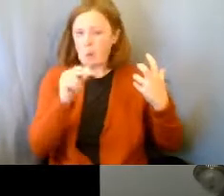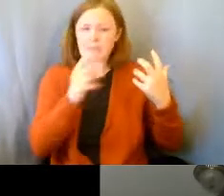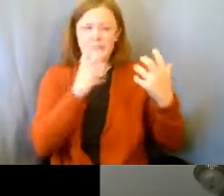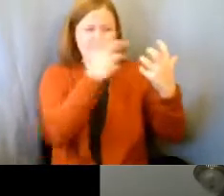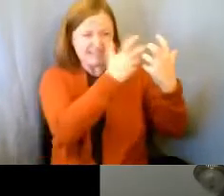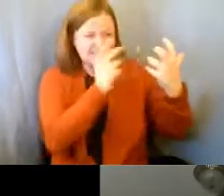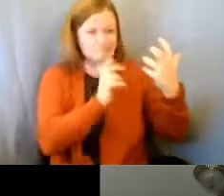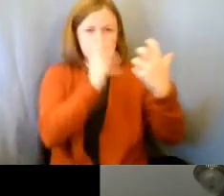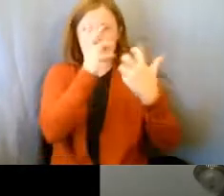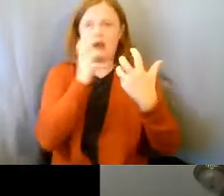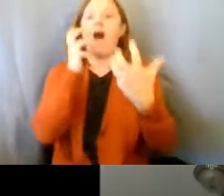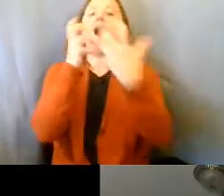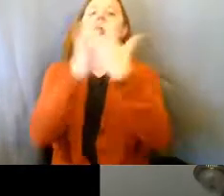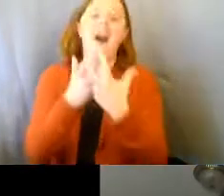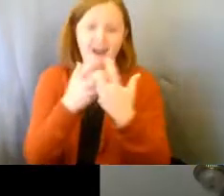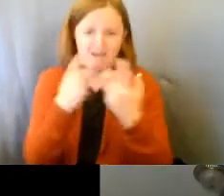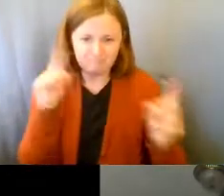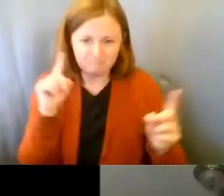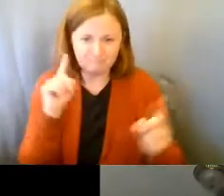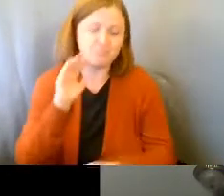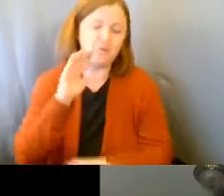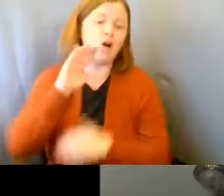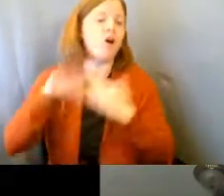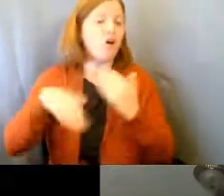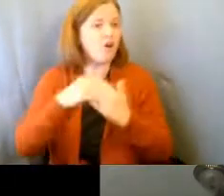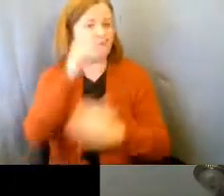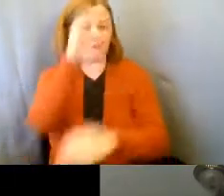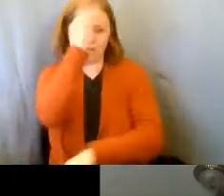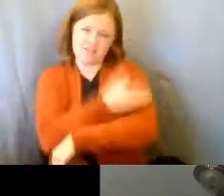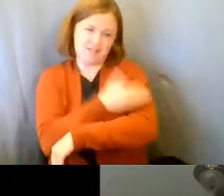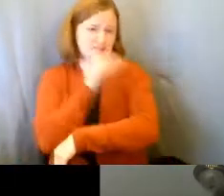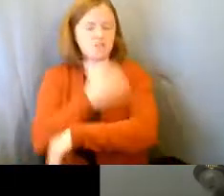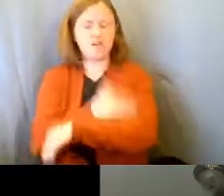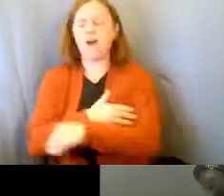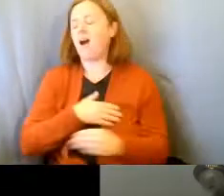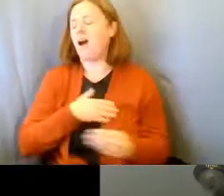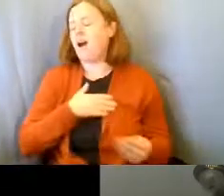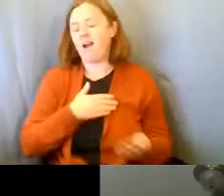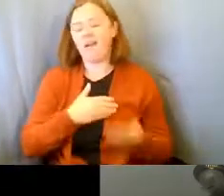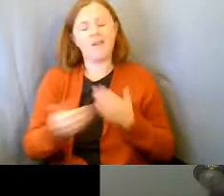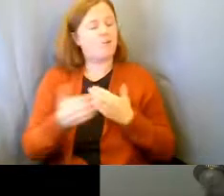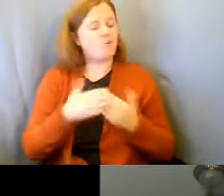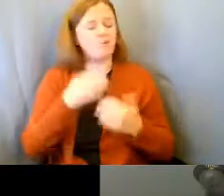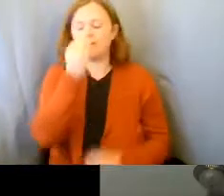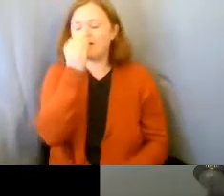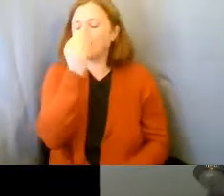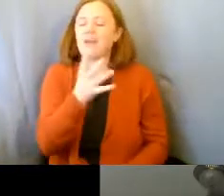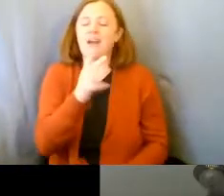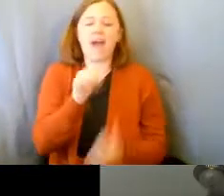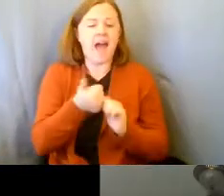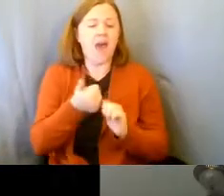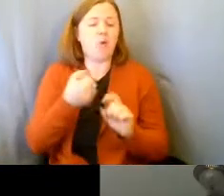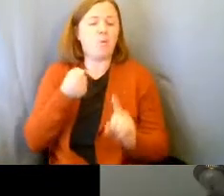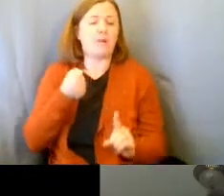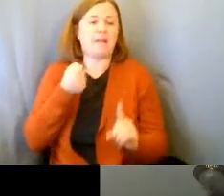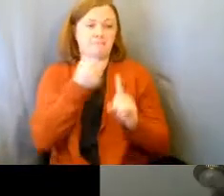But I think all of our sons and daughters, I don't care how impacted you are. Our sons and